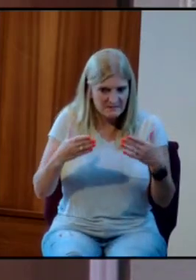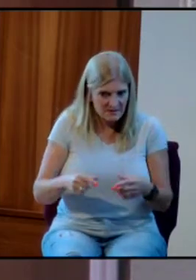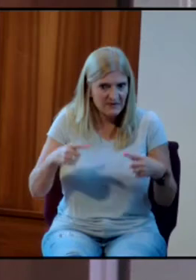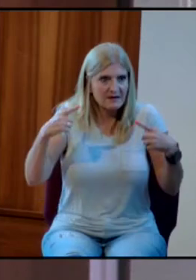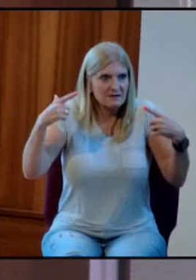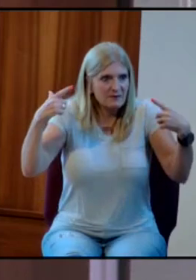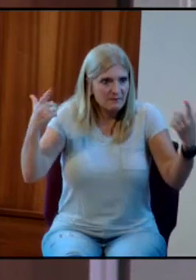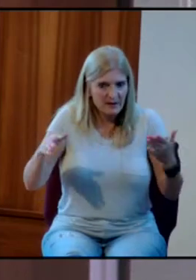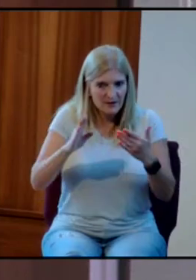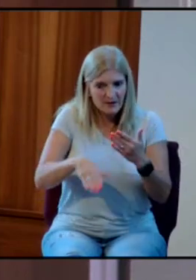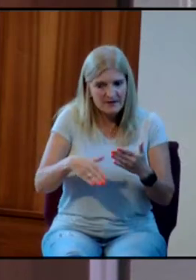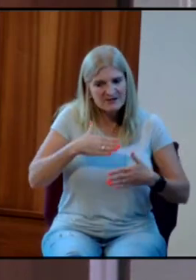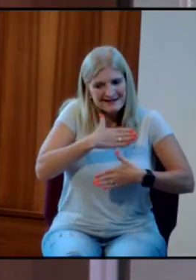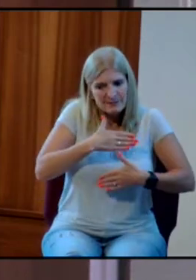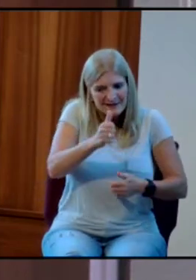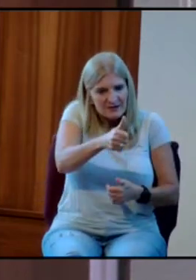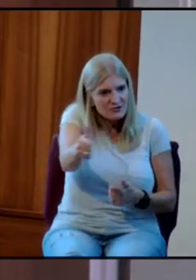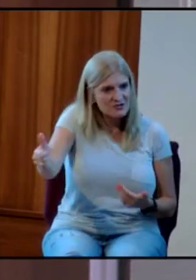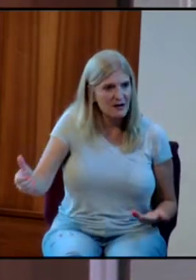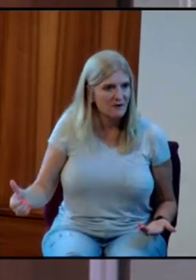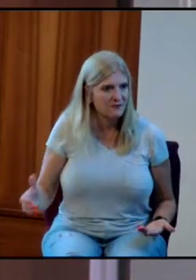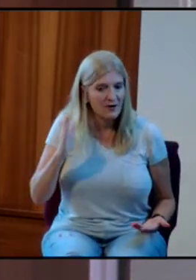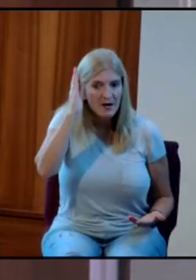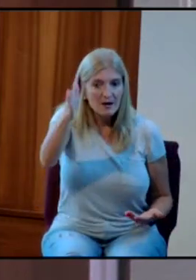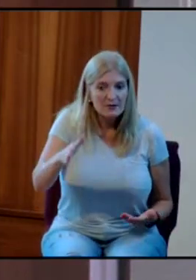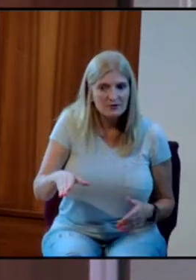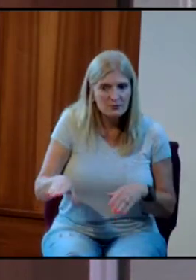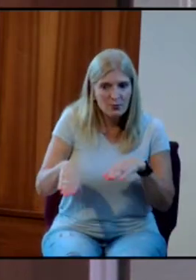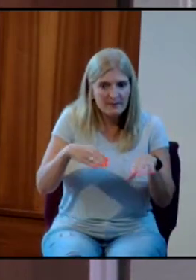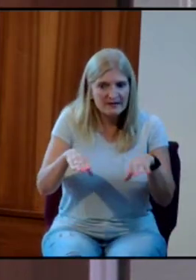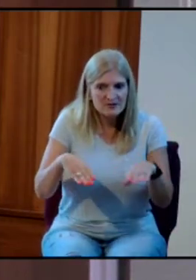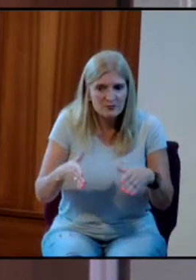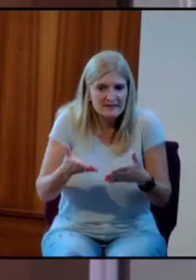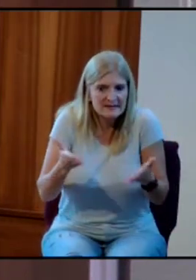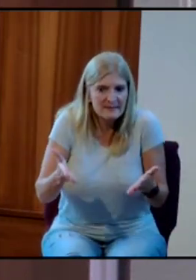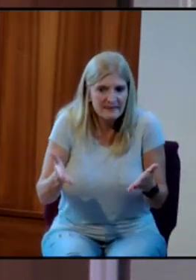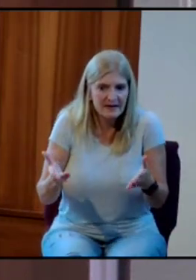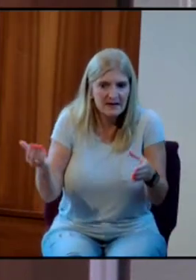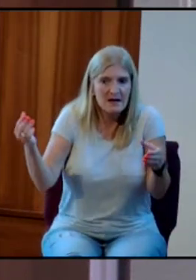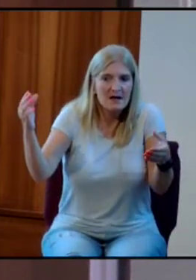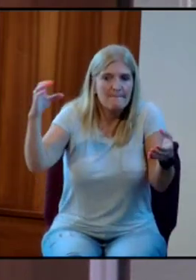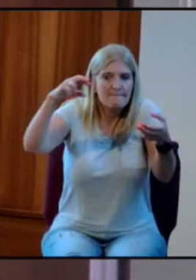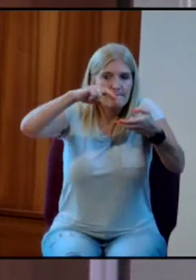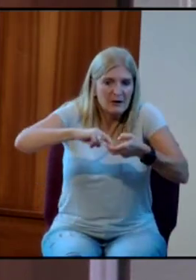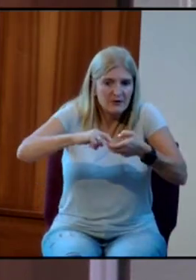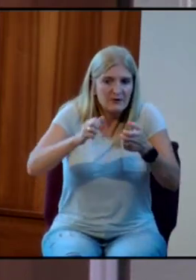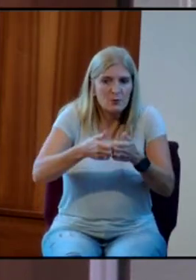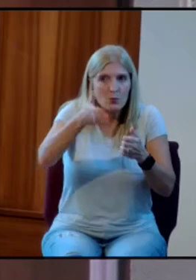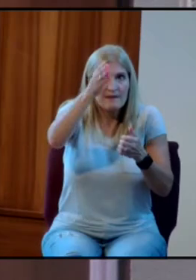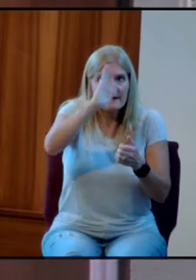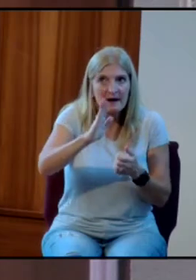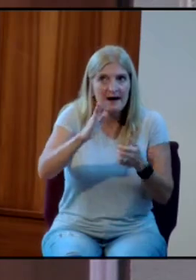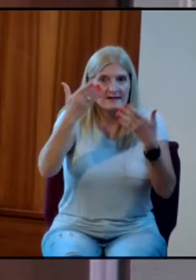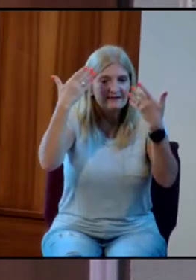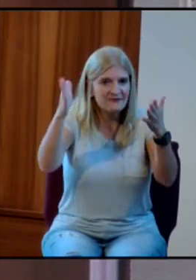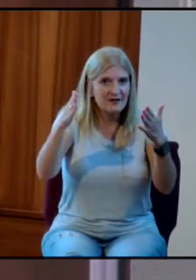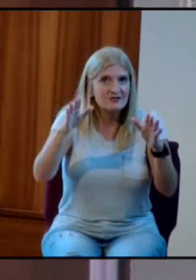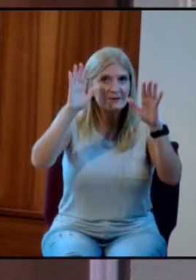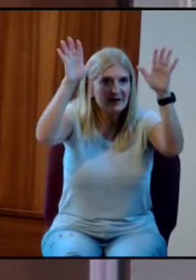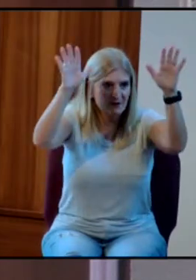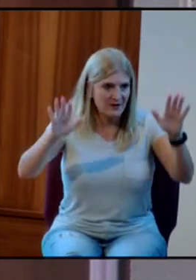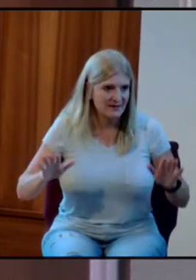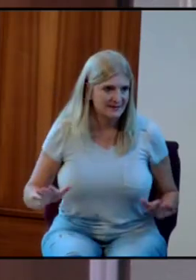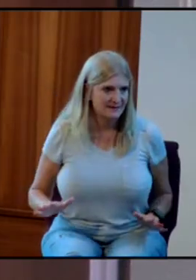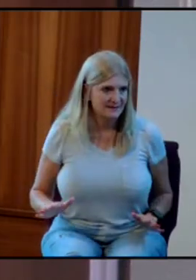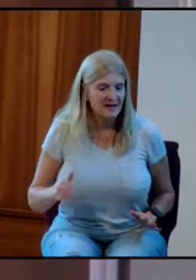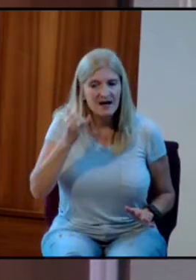pleasing yourself. You're going to be part of the divine agenda in your lifetime. And I believe if you will